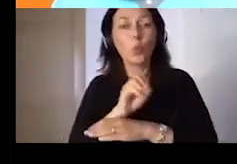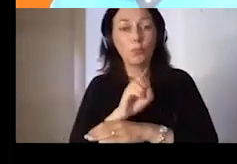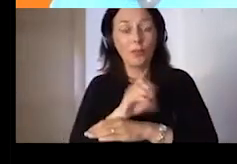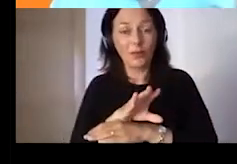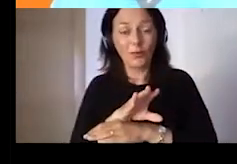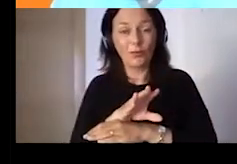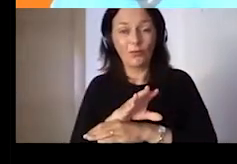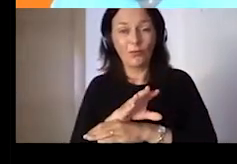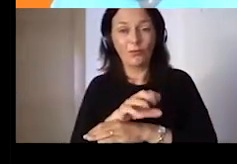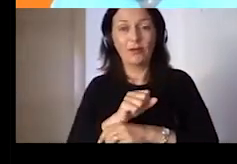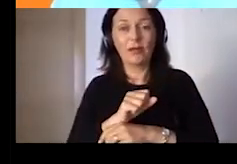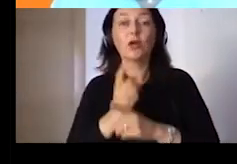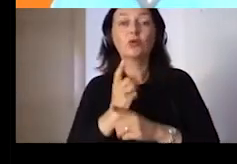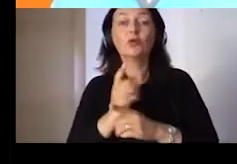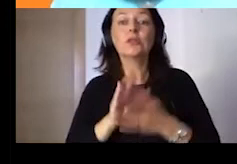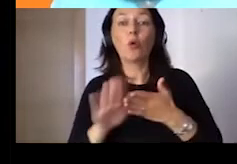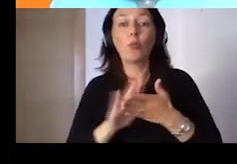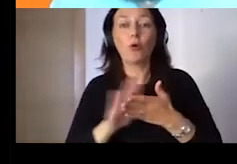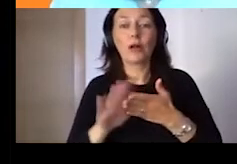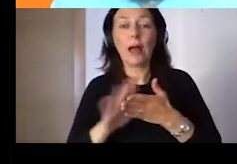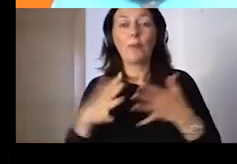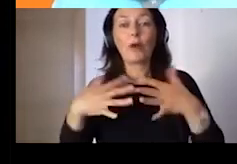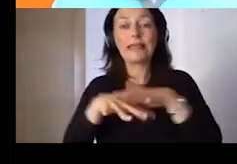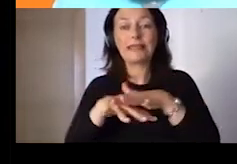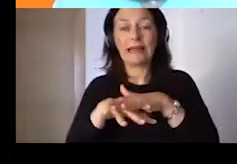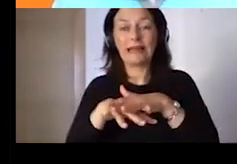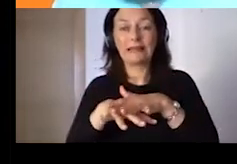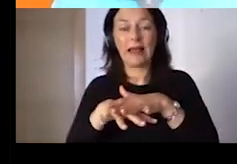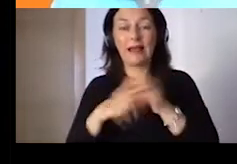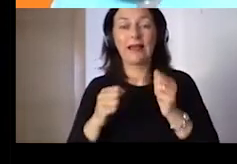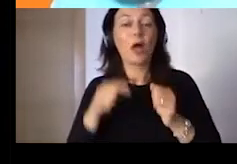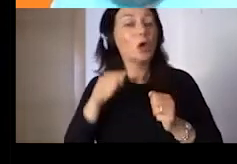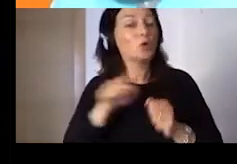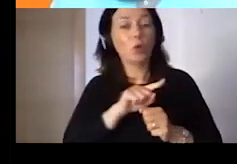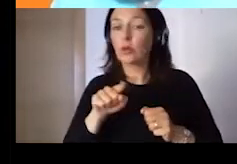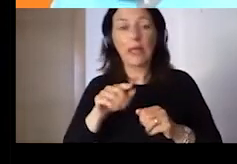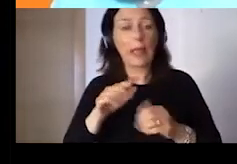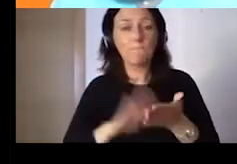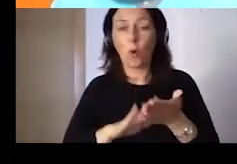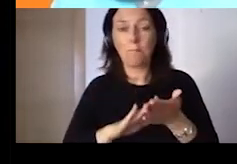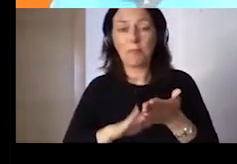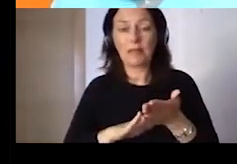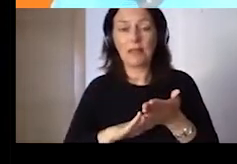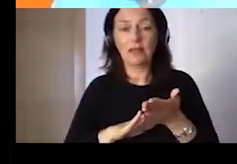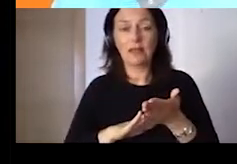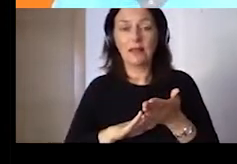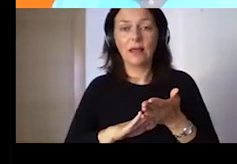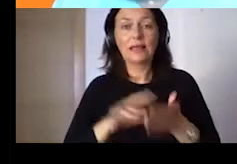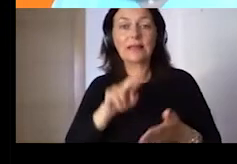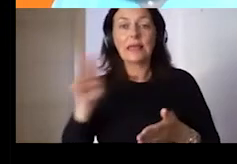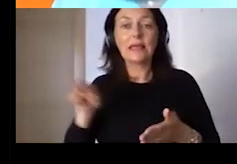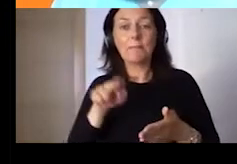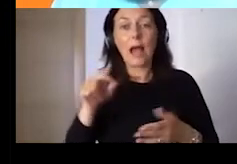Internet. Attention, this doesn't mean that people have the minimum basic digital skills to use the